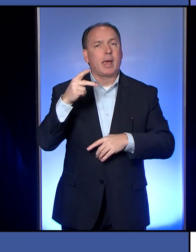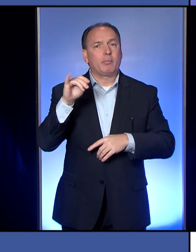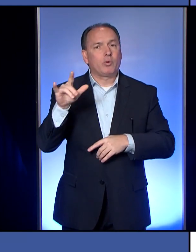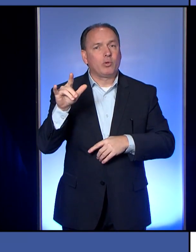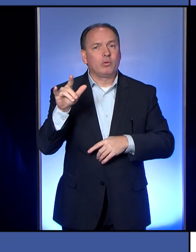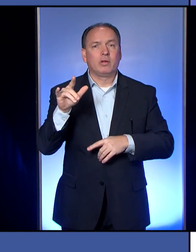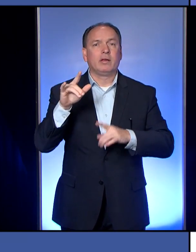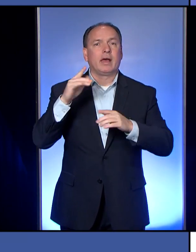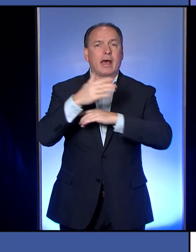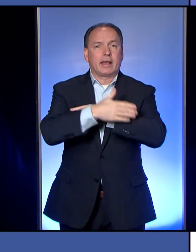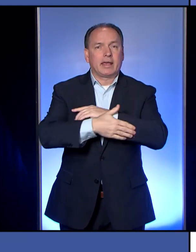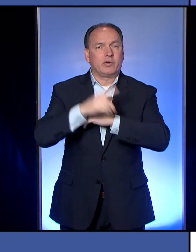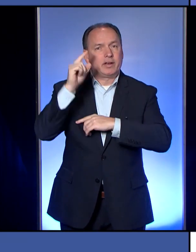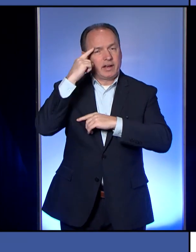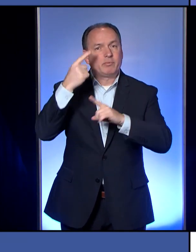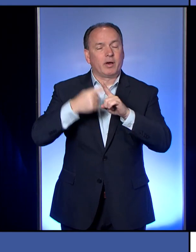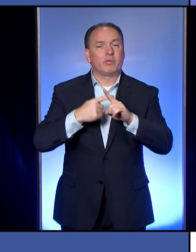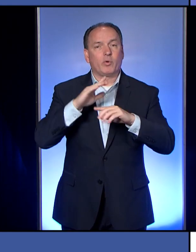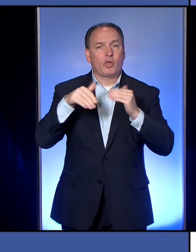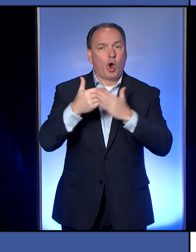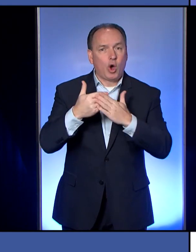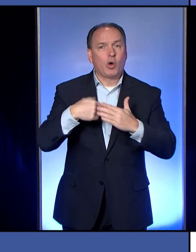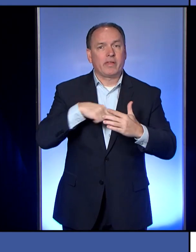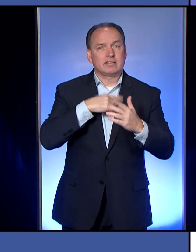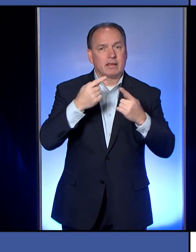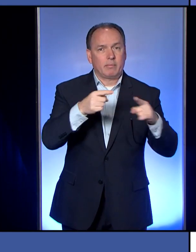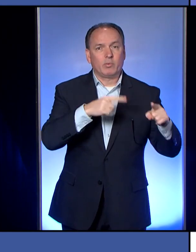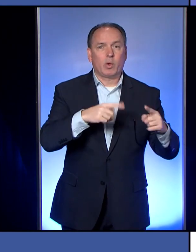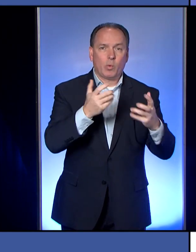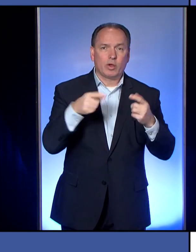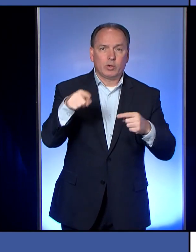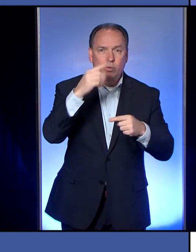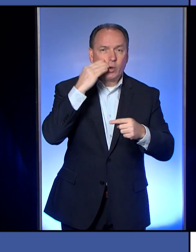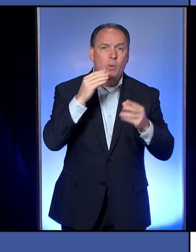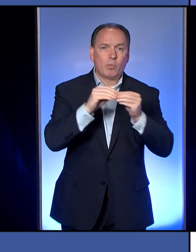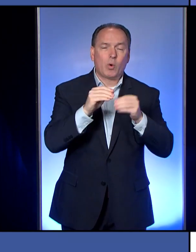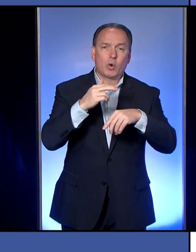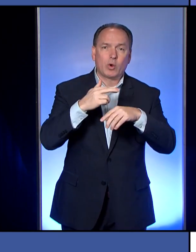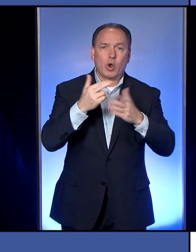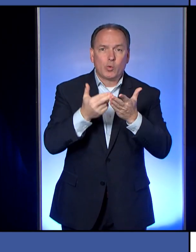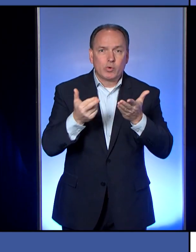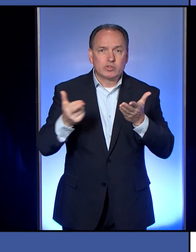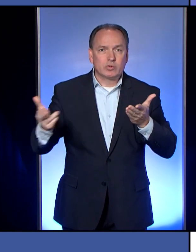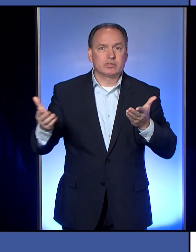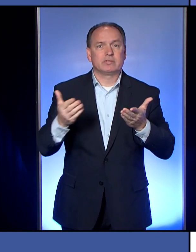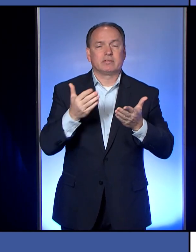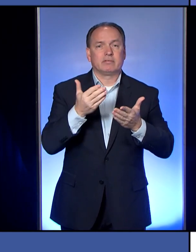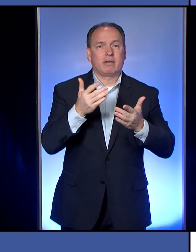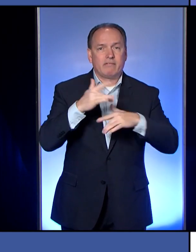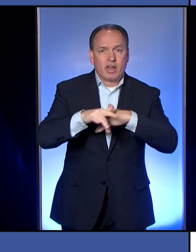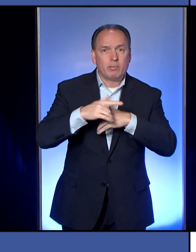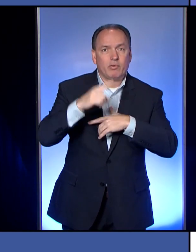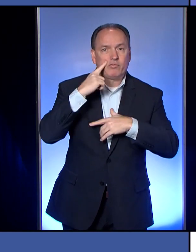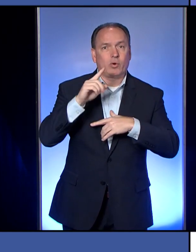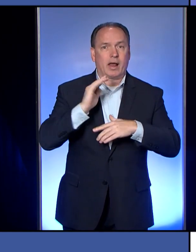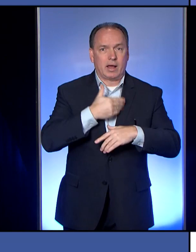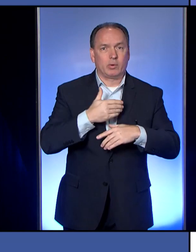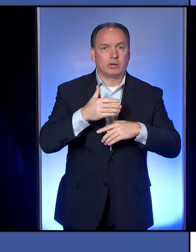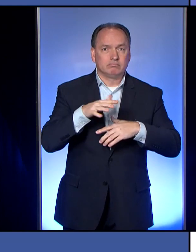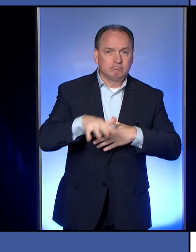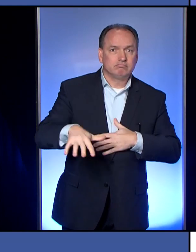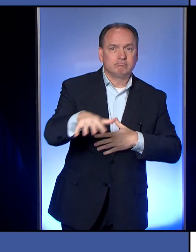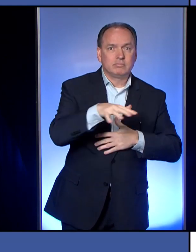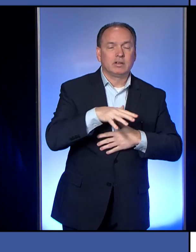that's taking place, we want you to be aware of some more resources available in Erie County Government to help our residents to stay healthy,